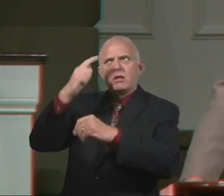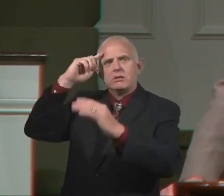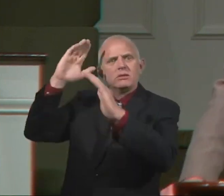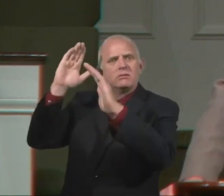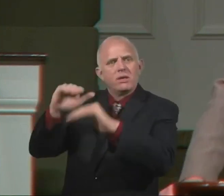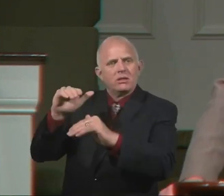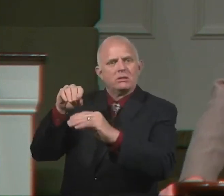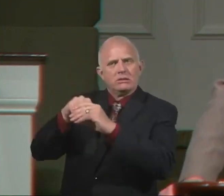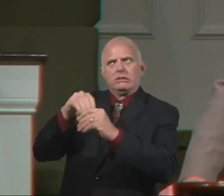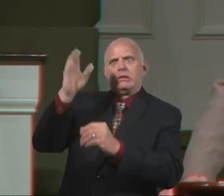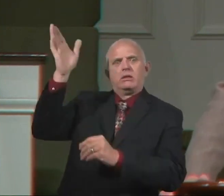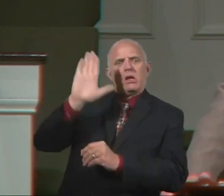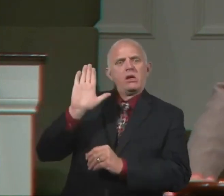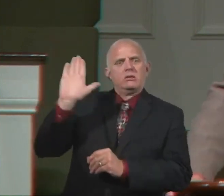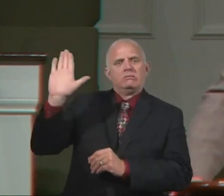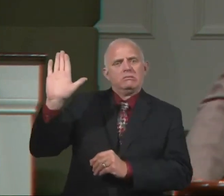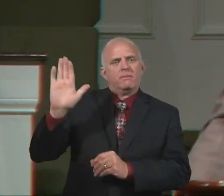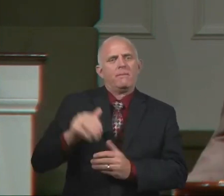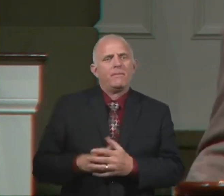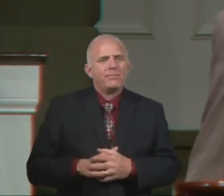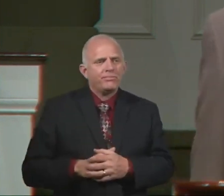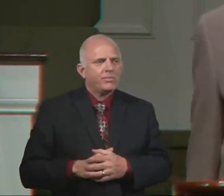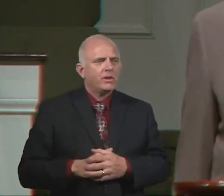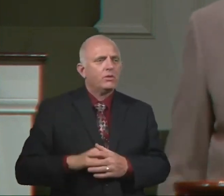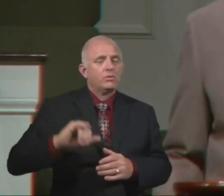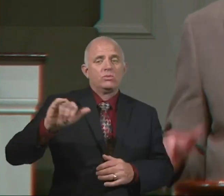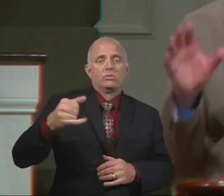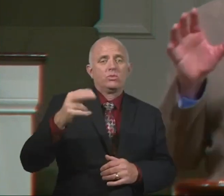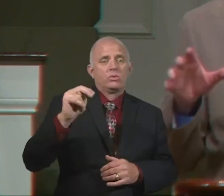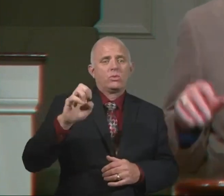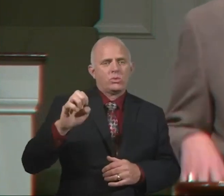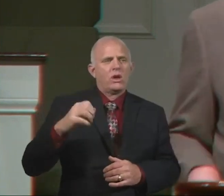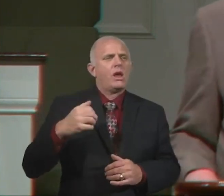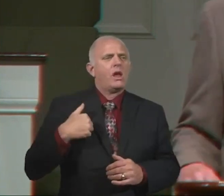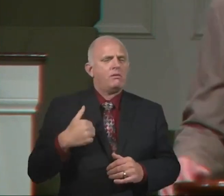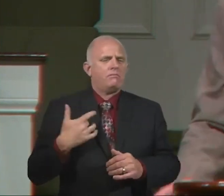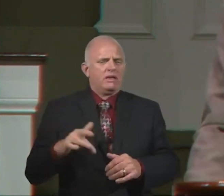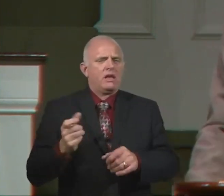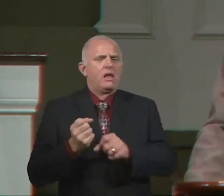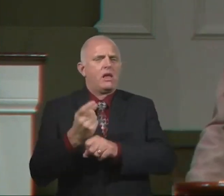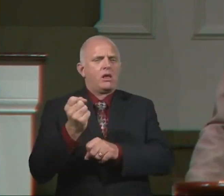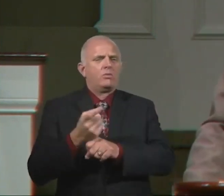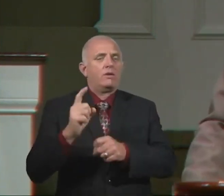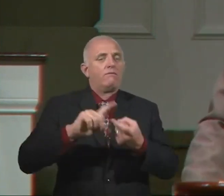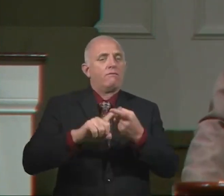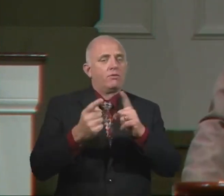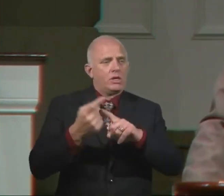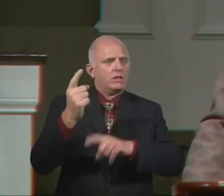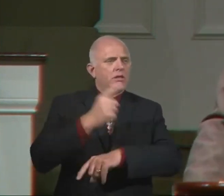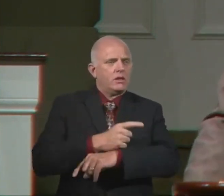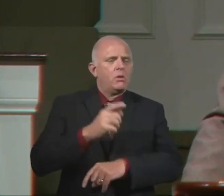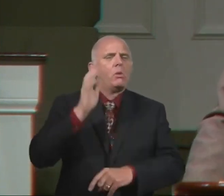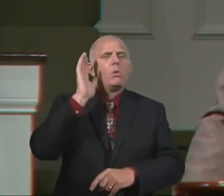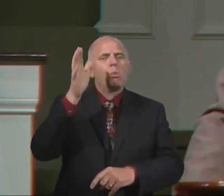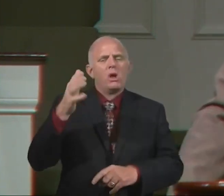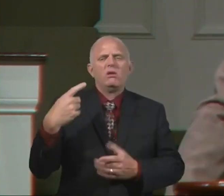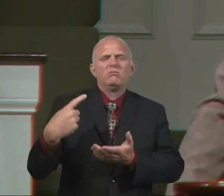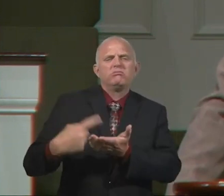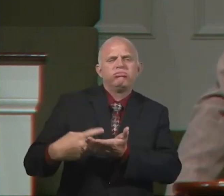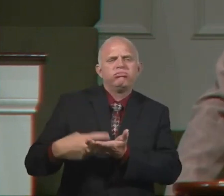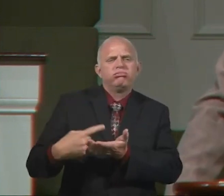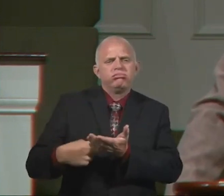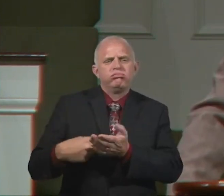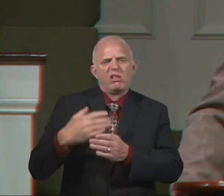a great time. Of course, in the month of June, we have our annual Friend Day that comes up at the end. We'll talk about that at the conclusion of our service this evening.